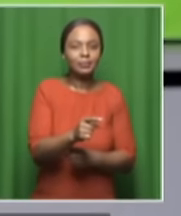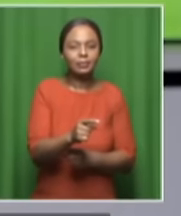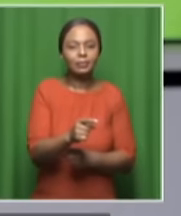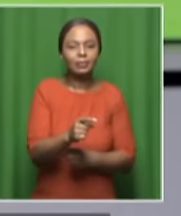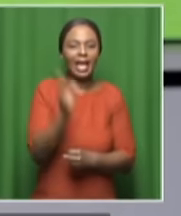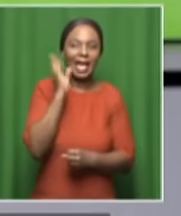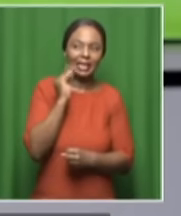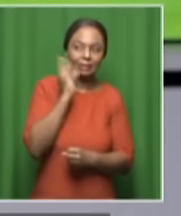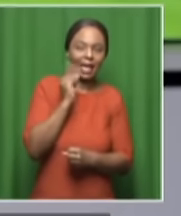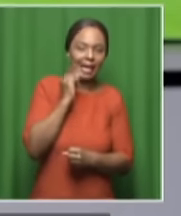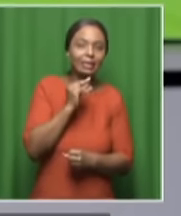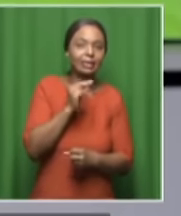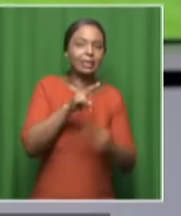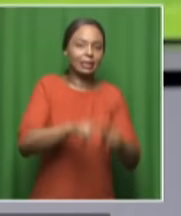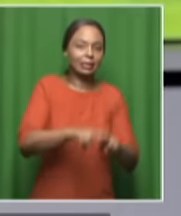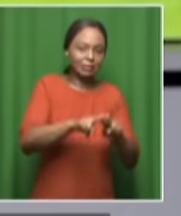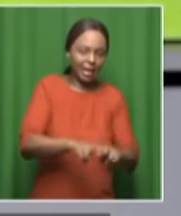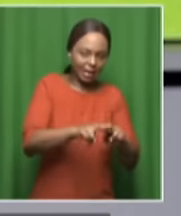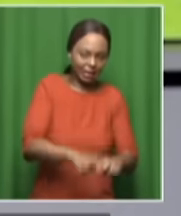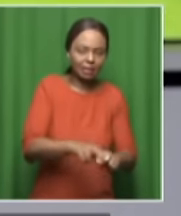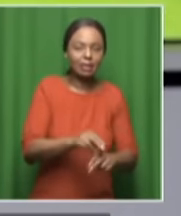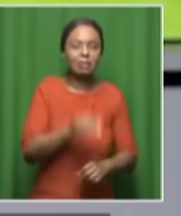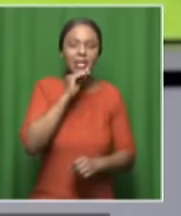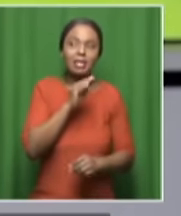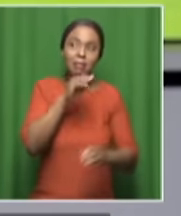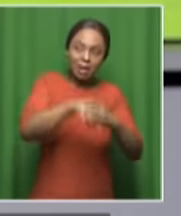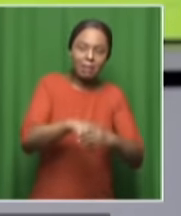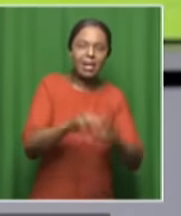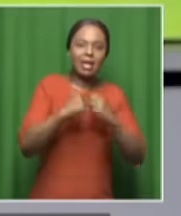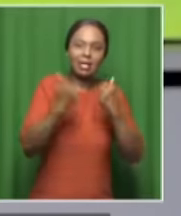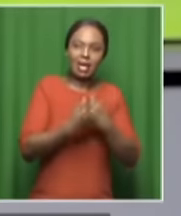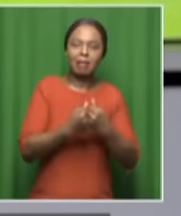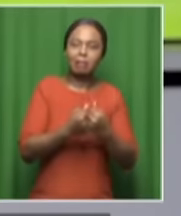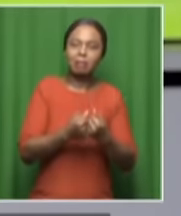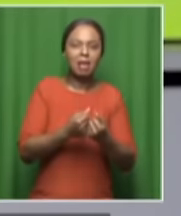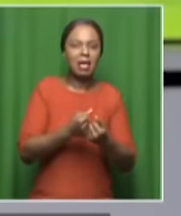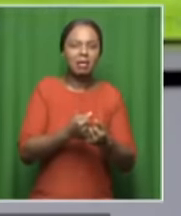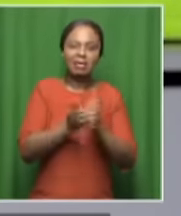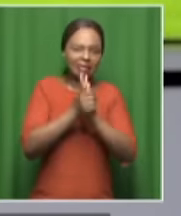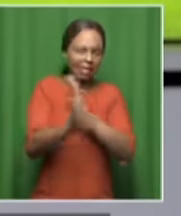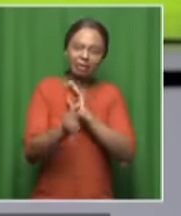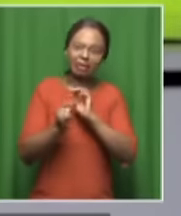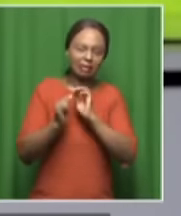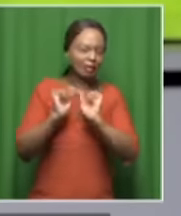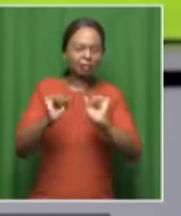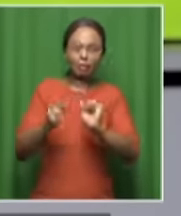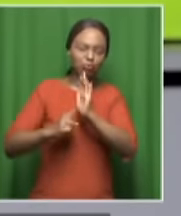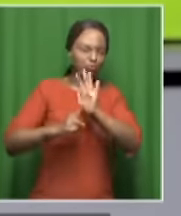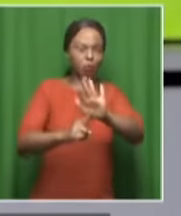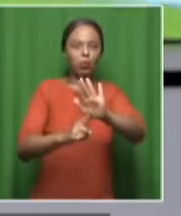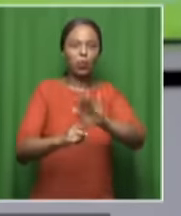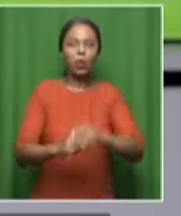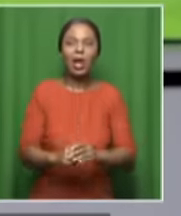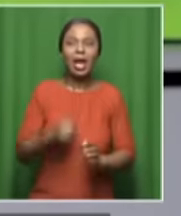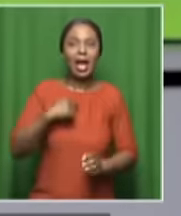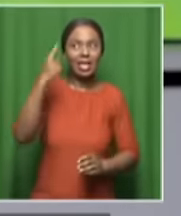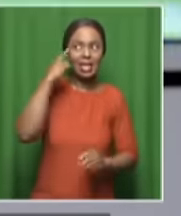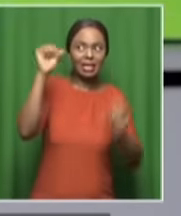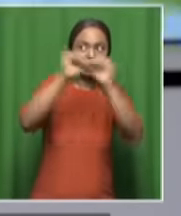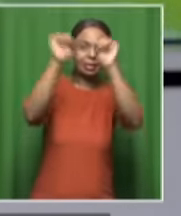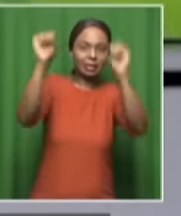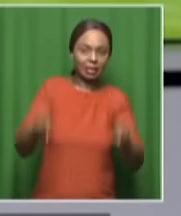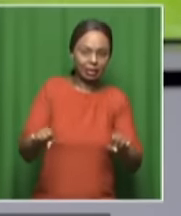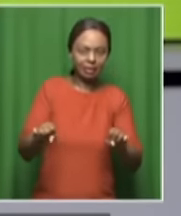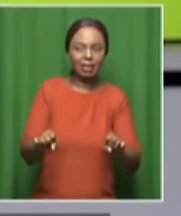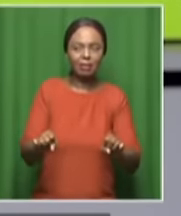are going to go into this game and give it all. I don't think the fact that, you know, I think they have systems in place to deal